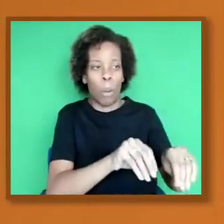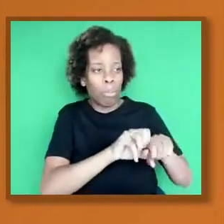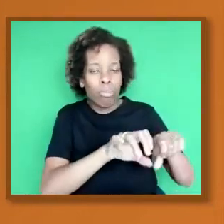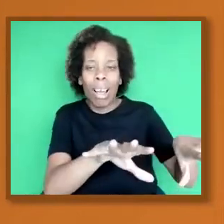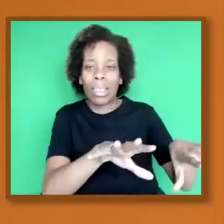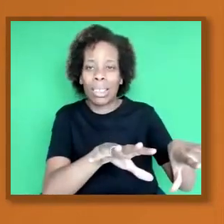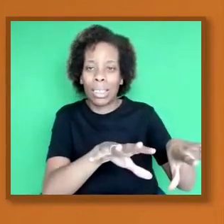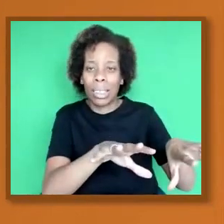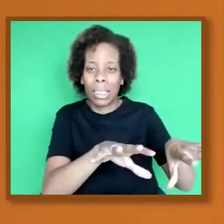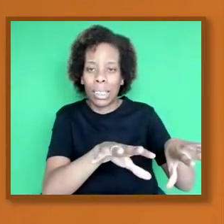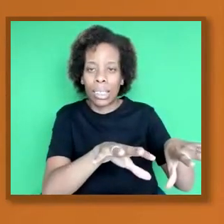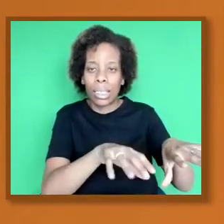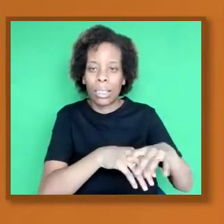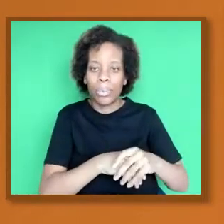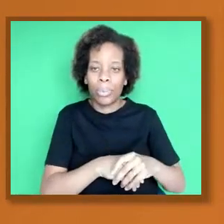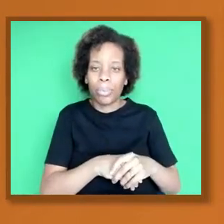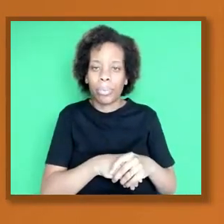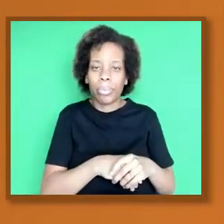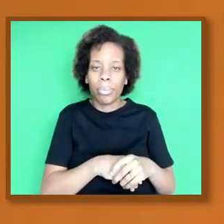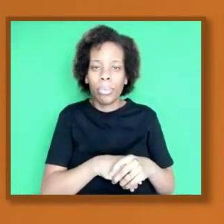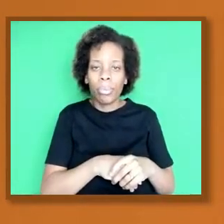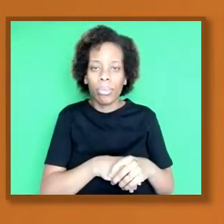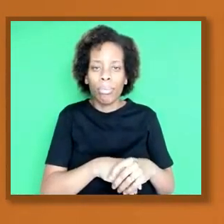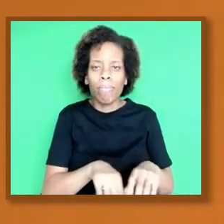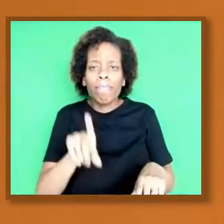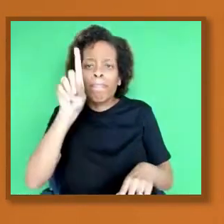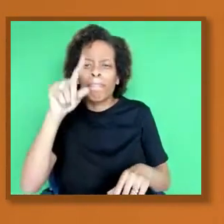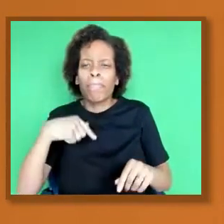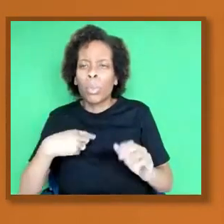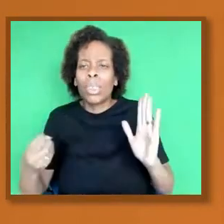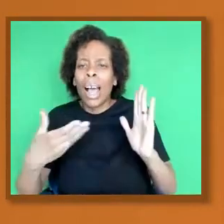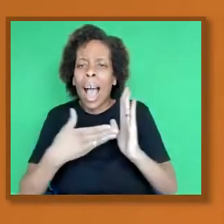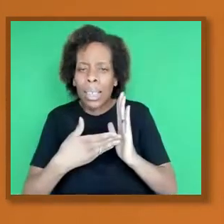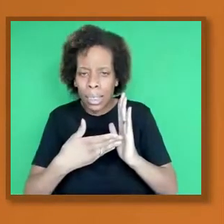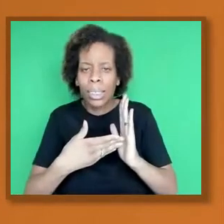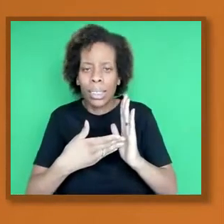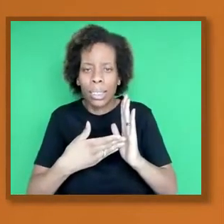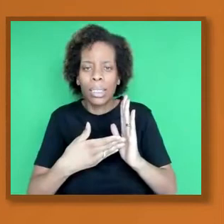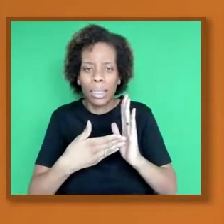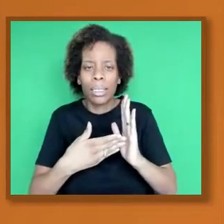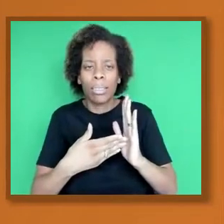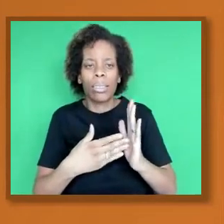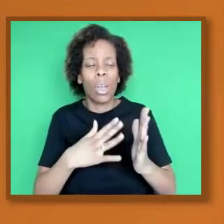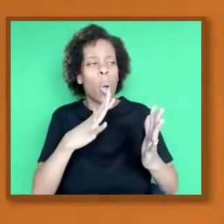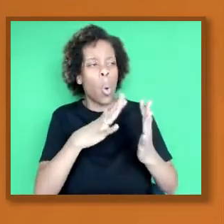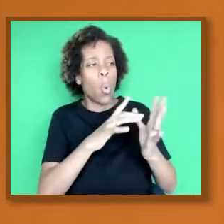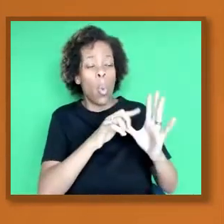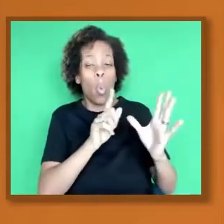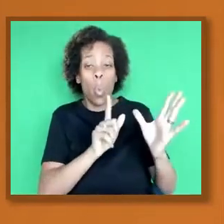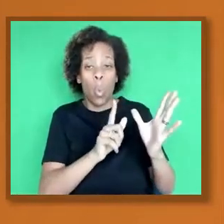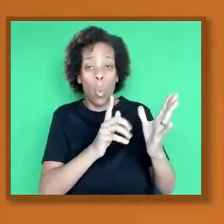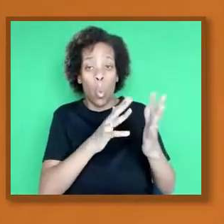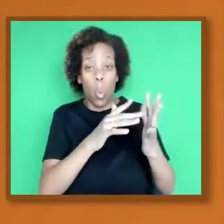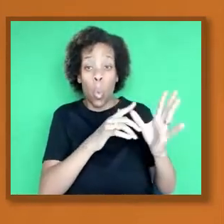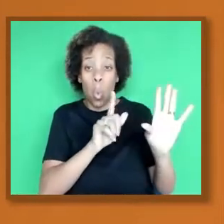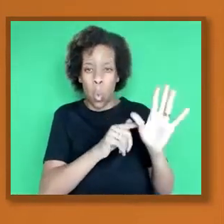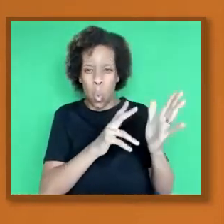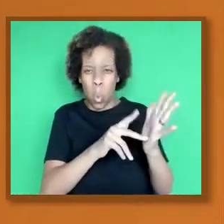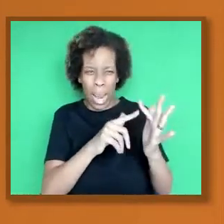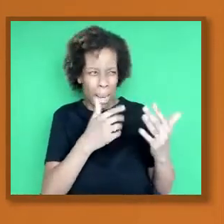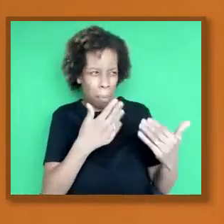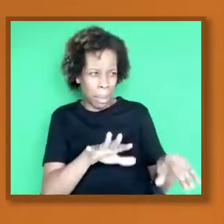Actually, I just want to make a point, a really good point Wayne made in terms of the vaccine, and this is really